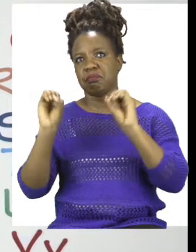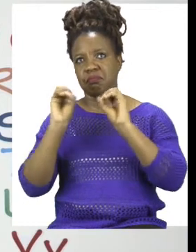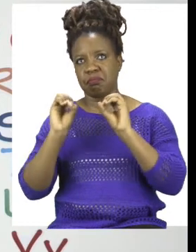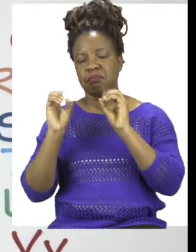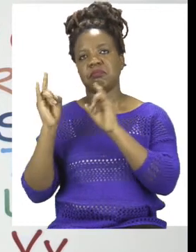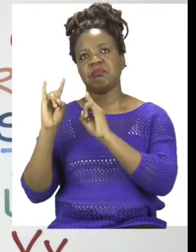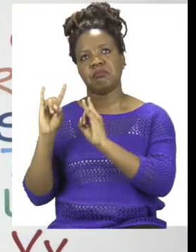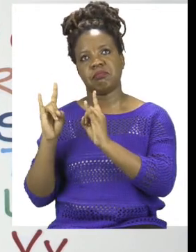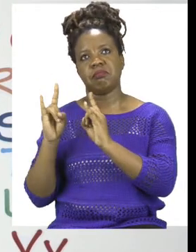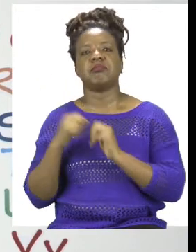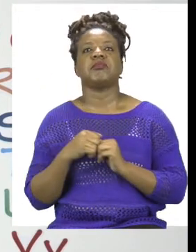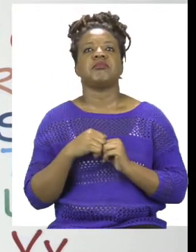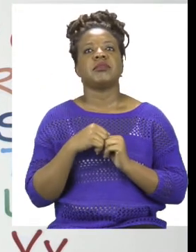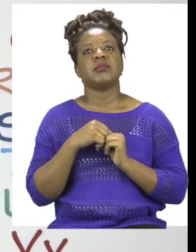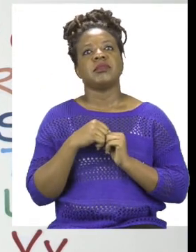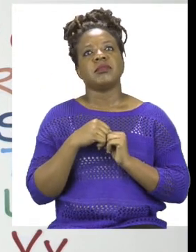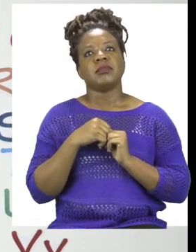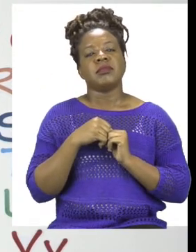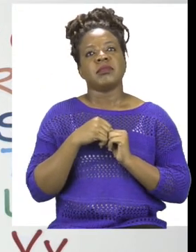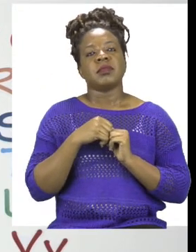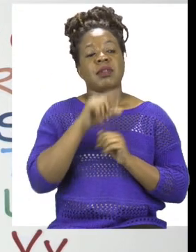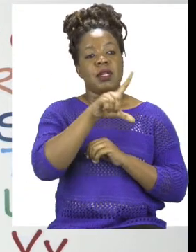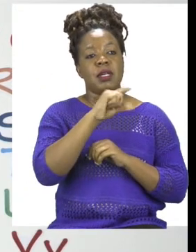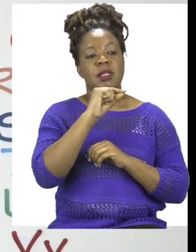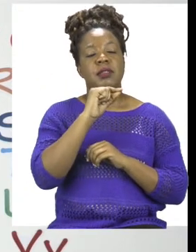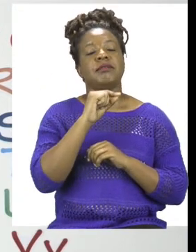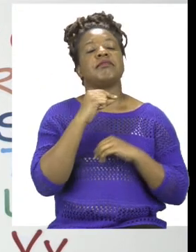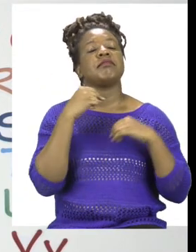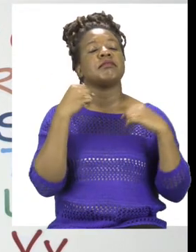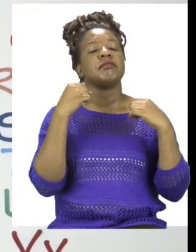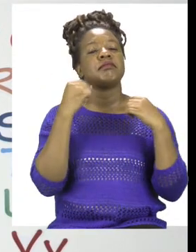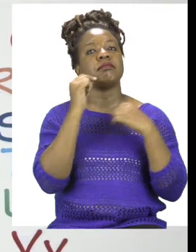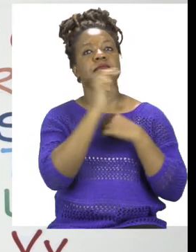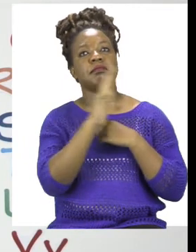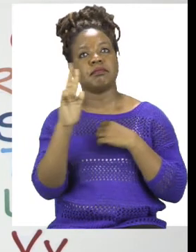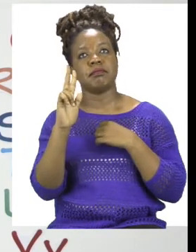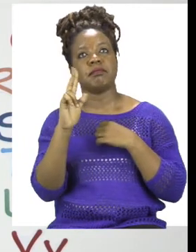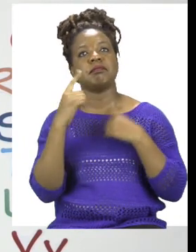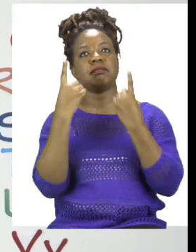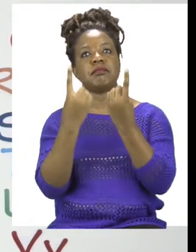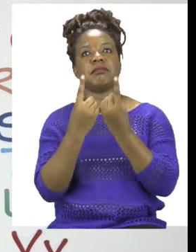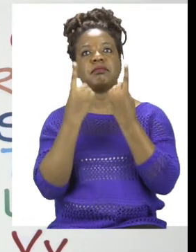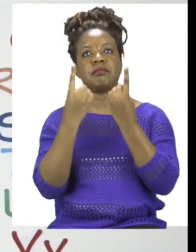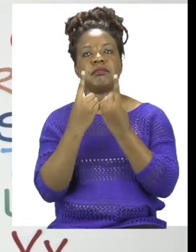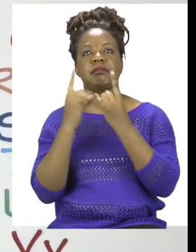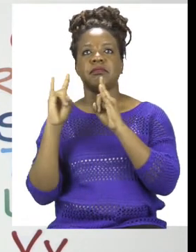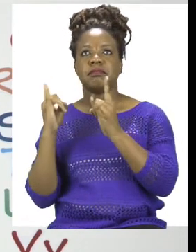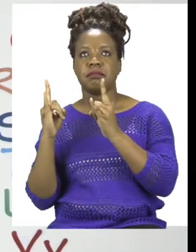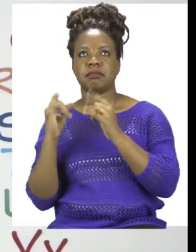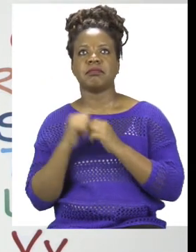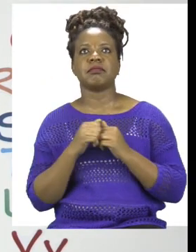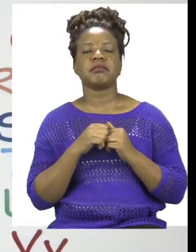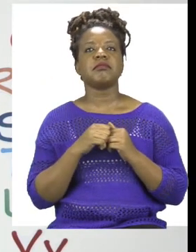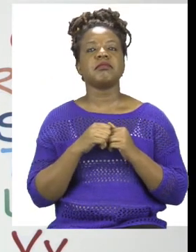play soccer. So remember boys and girls, the subject and the verb